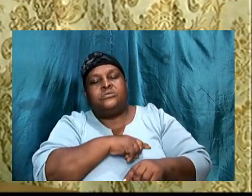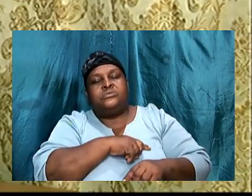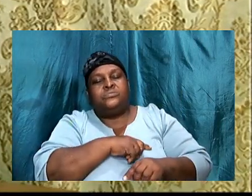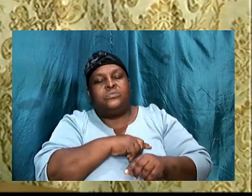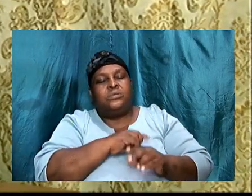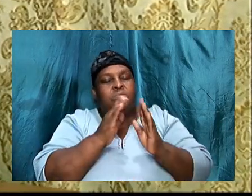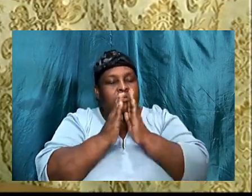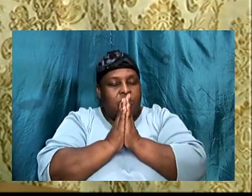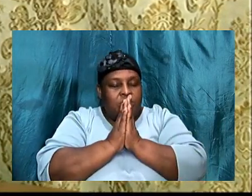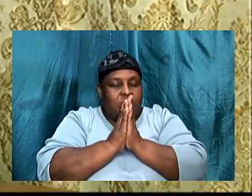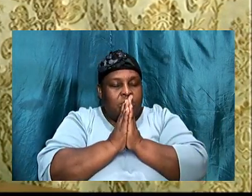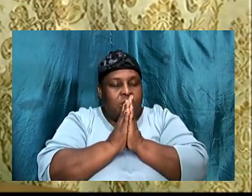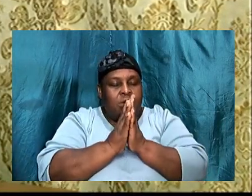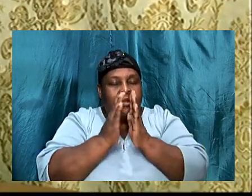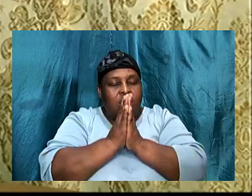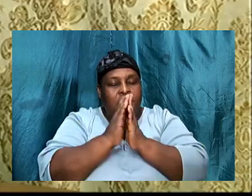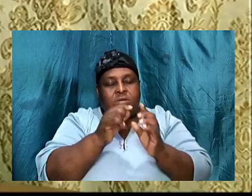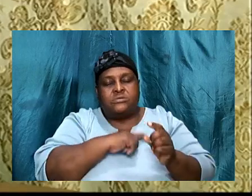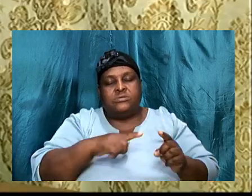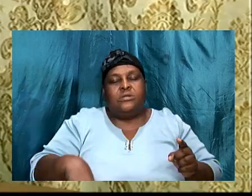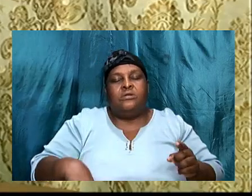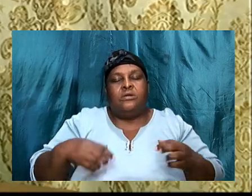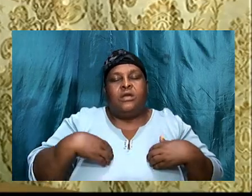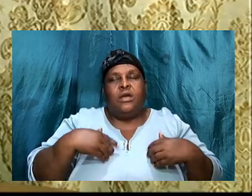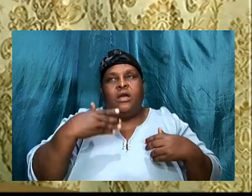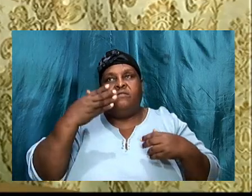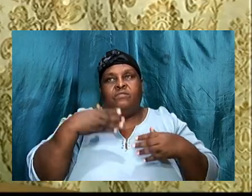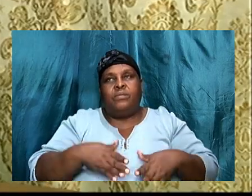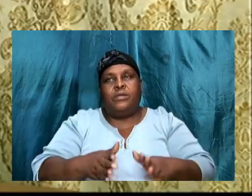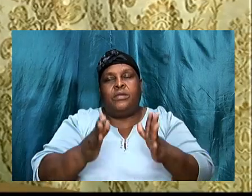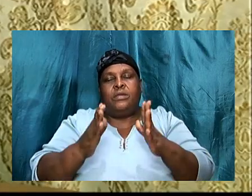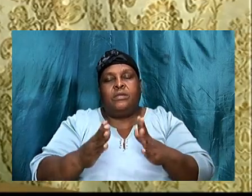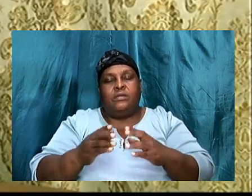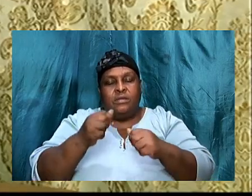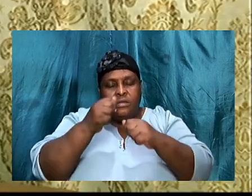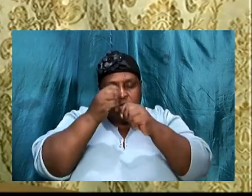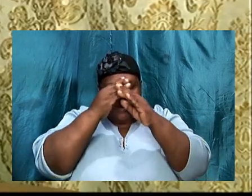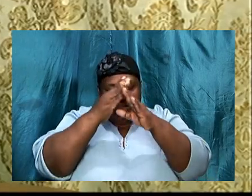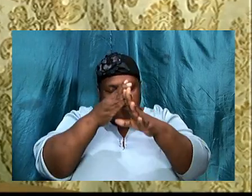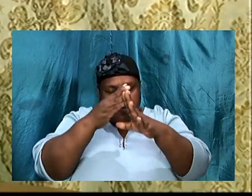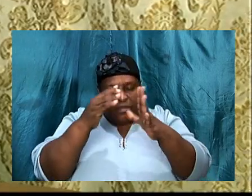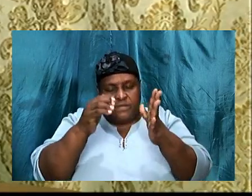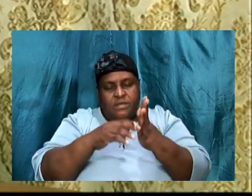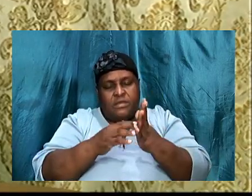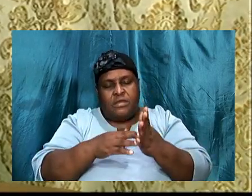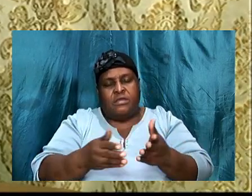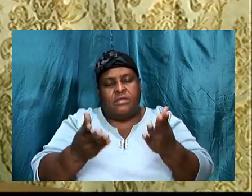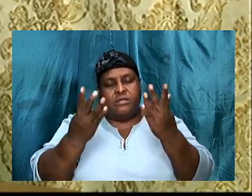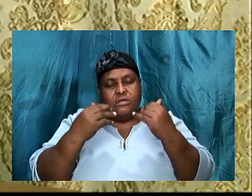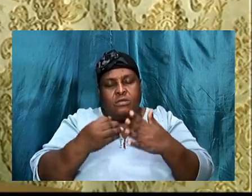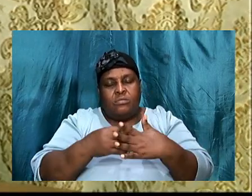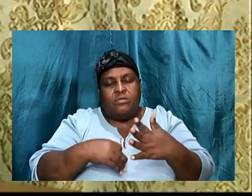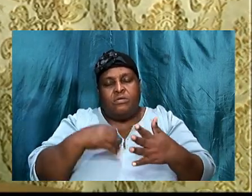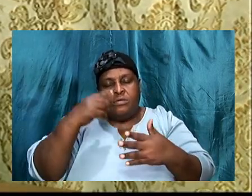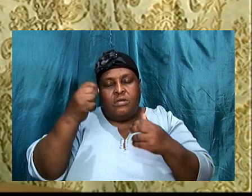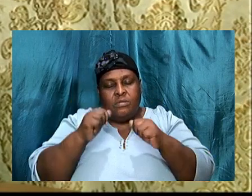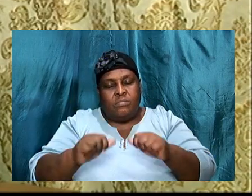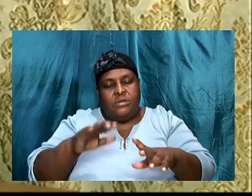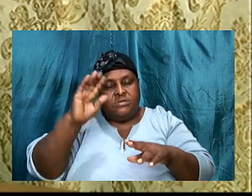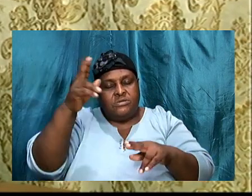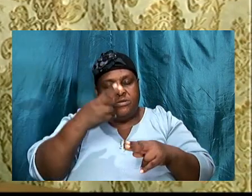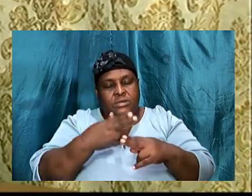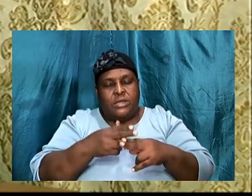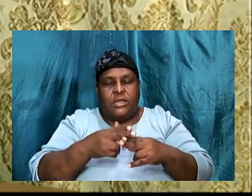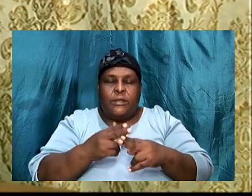word, you know, and ask the Lord to have His way. Can you bow your heads? Father, again, we come before you. We want to bless your name.